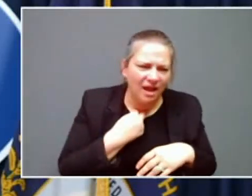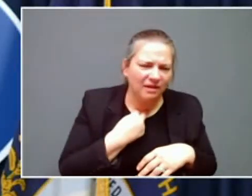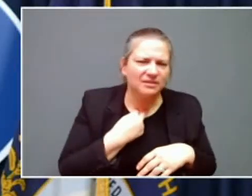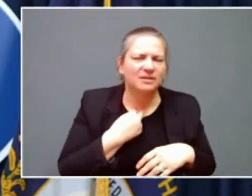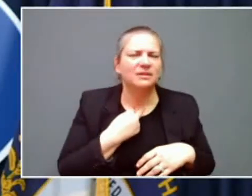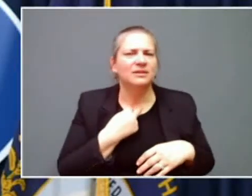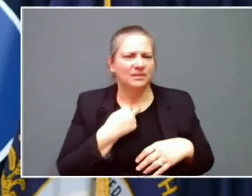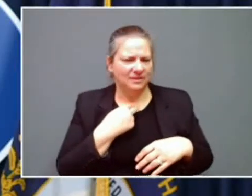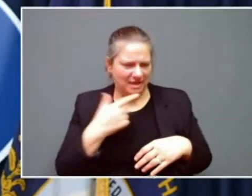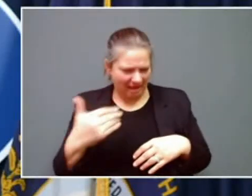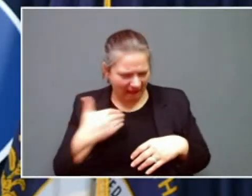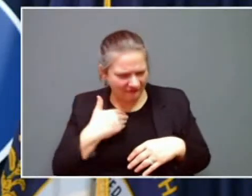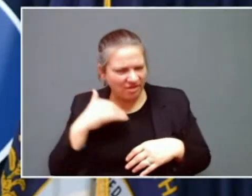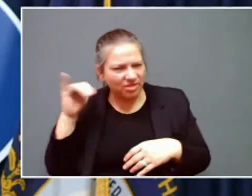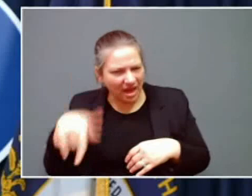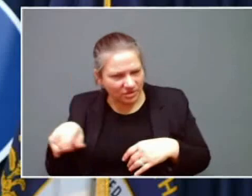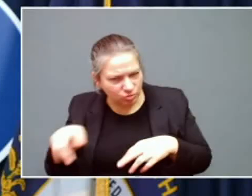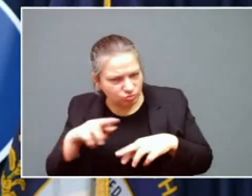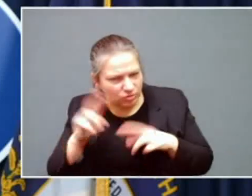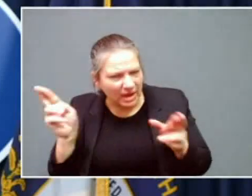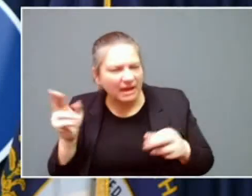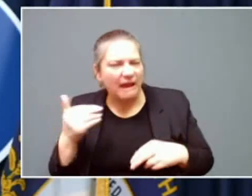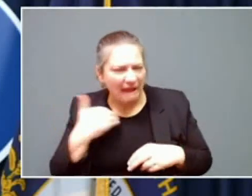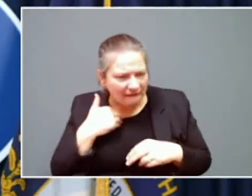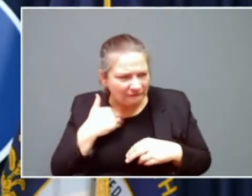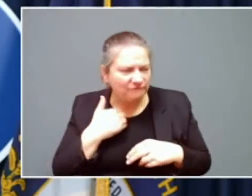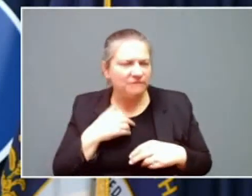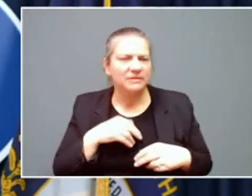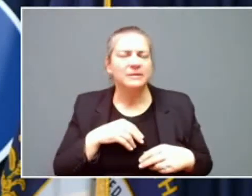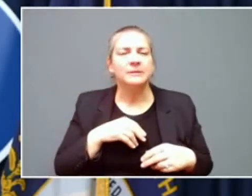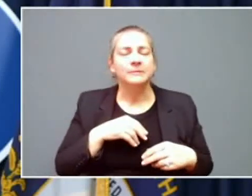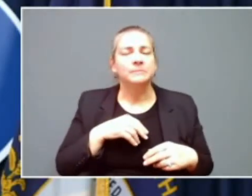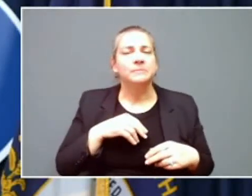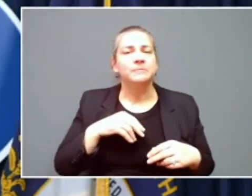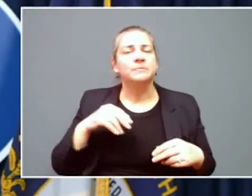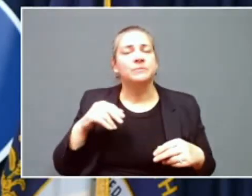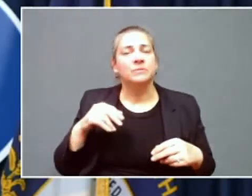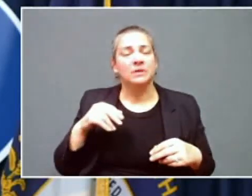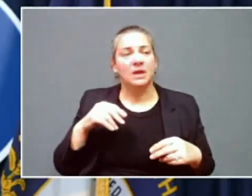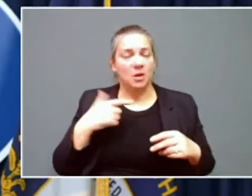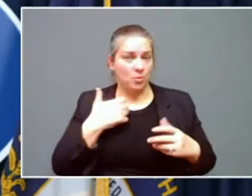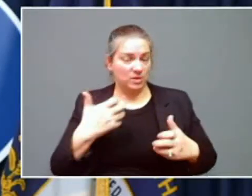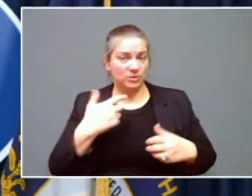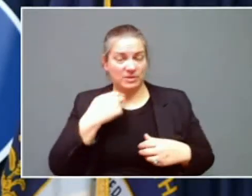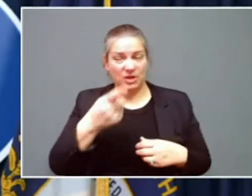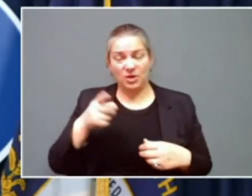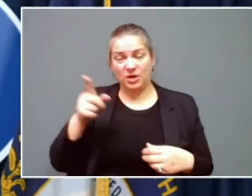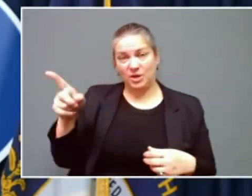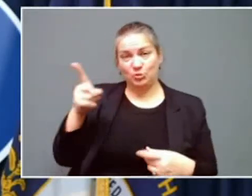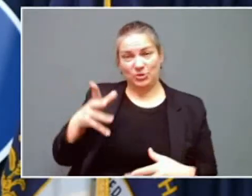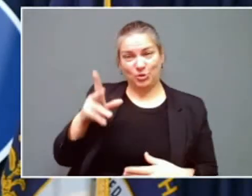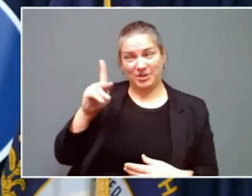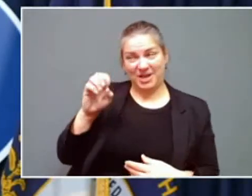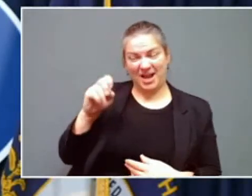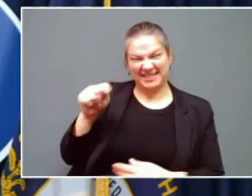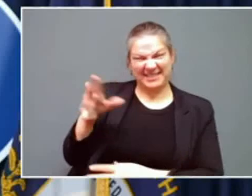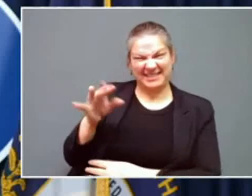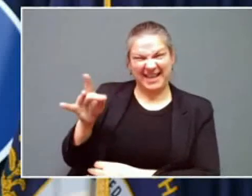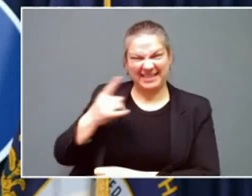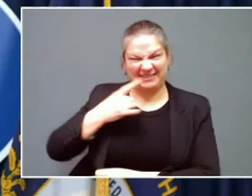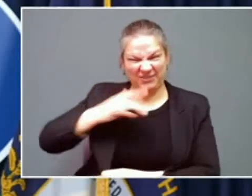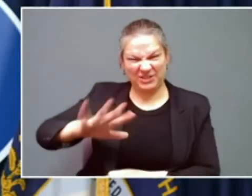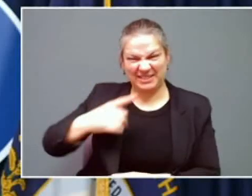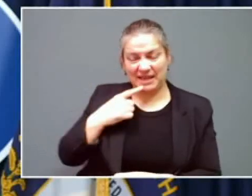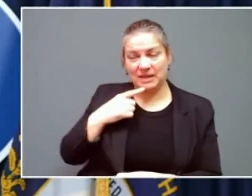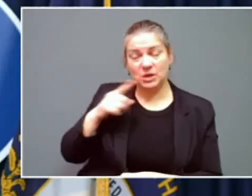And the one thing I want to share as well, Director Dawson just alluded to it, I would consider this first